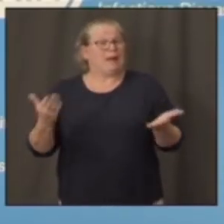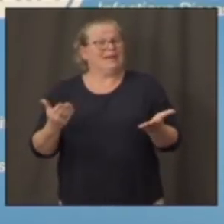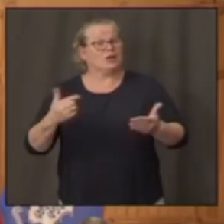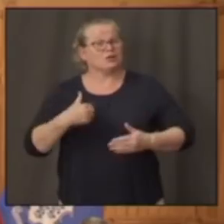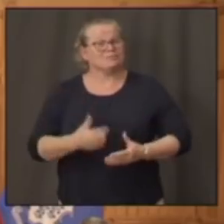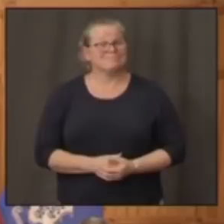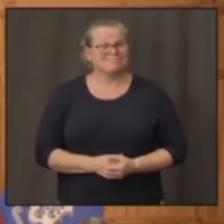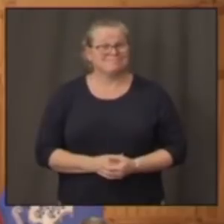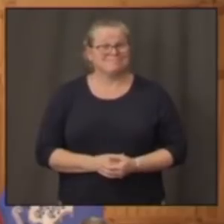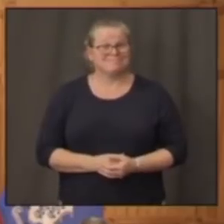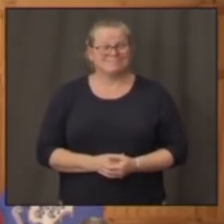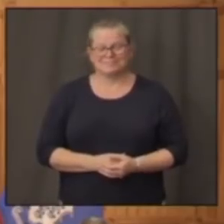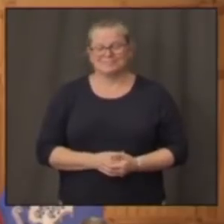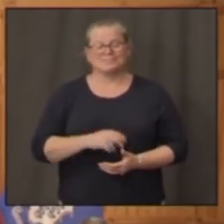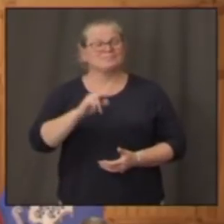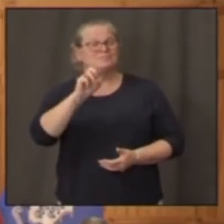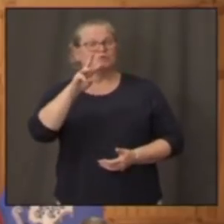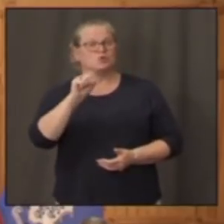News 12, Connecticut.